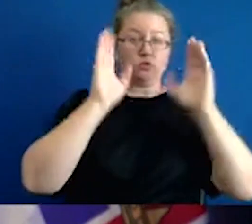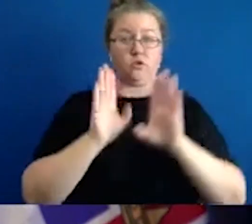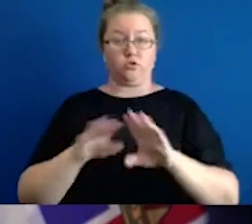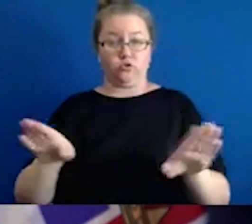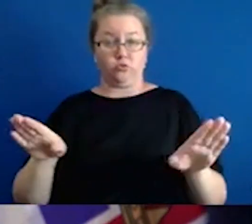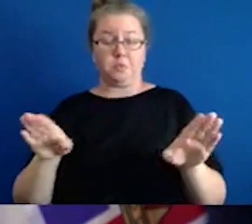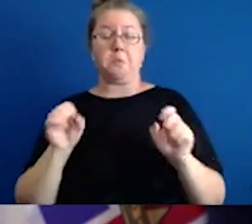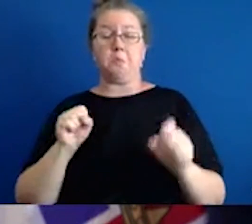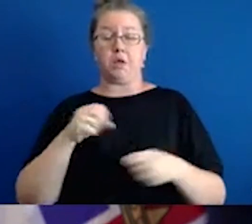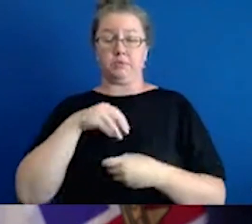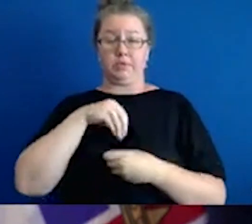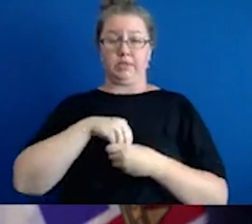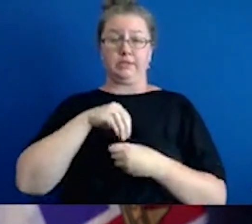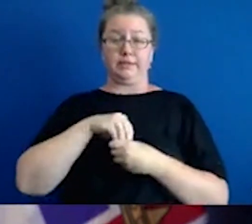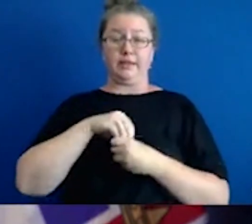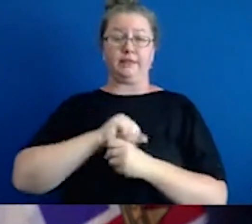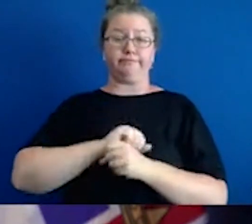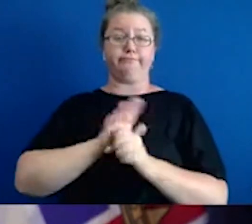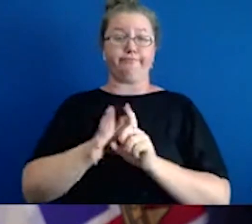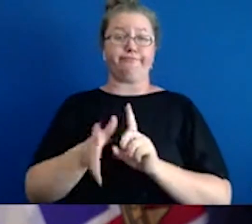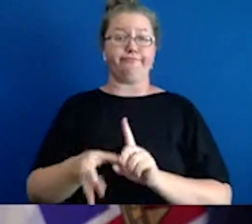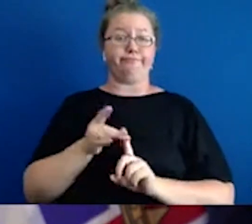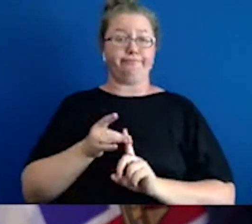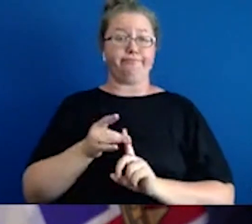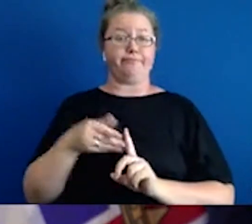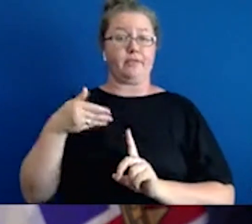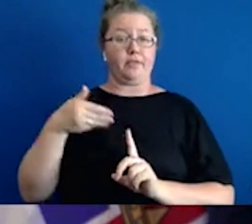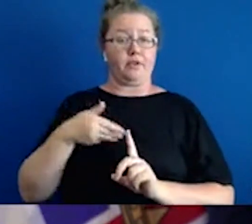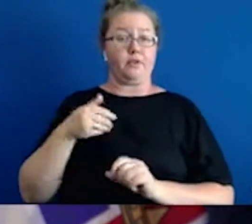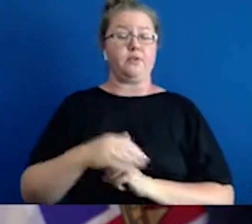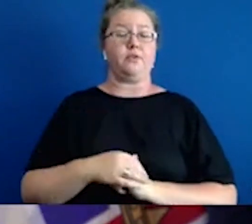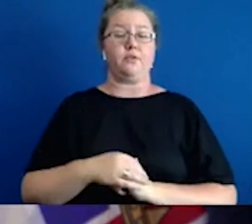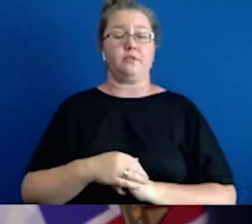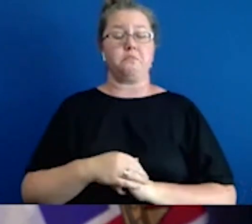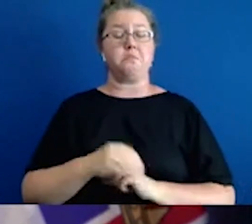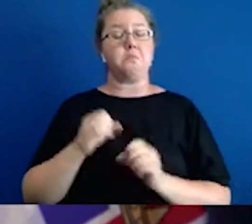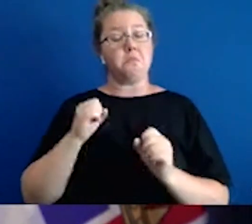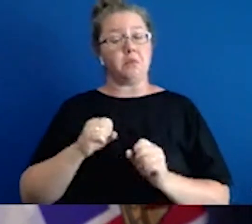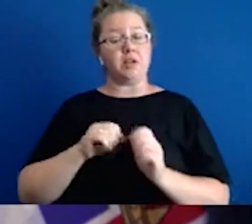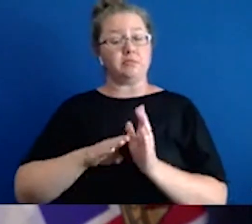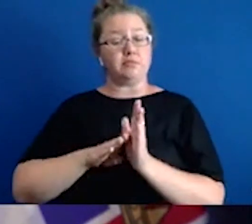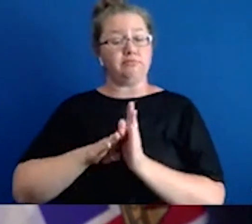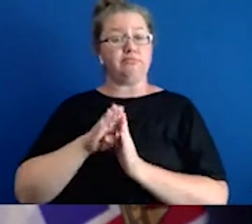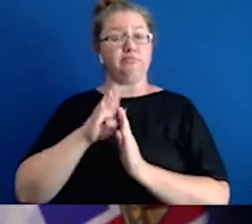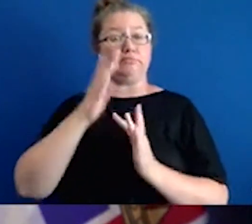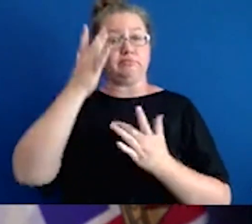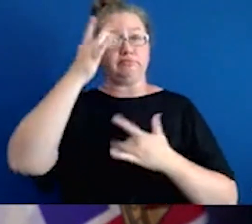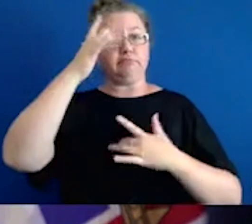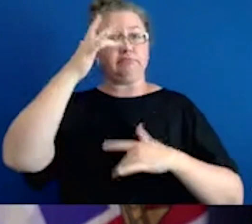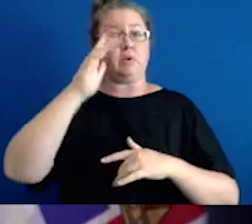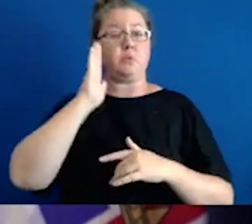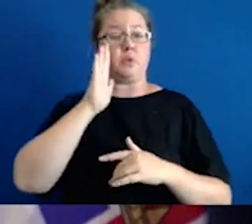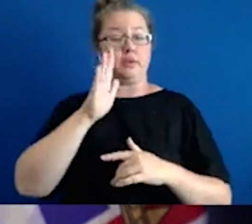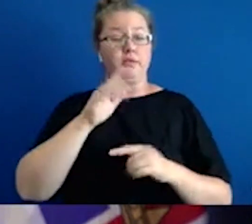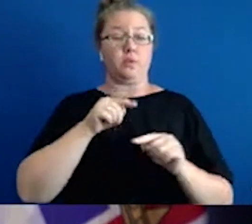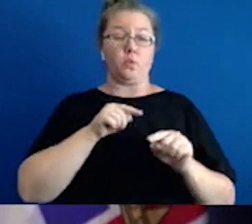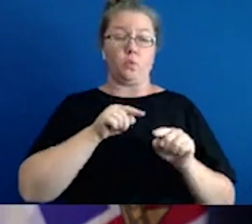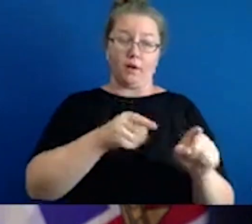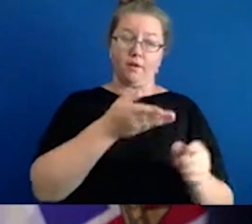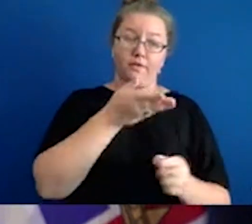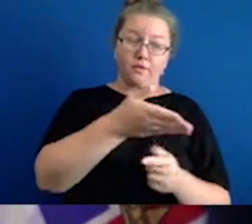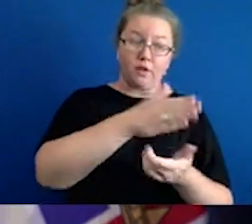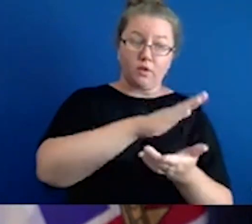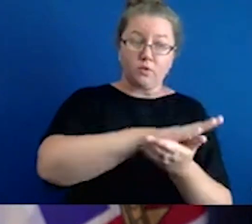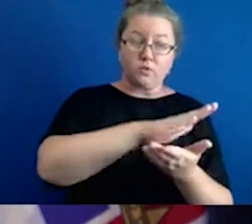right now because we have transmission in our community who may have the virus and may develop the symptoms and become